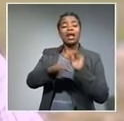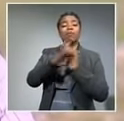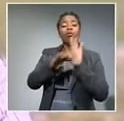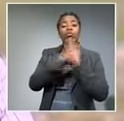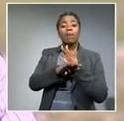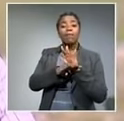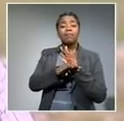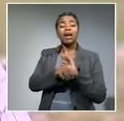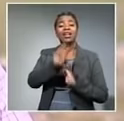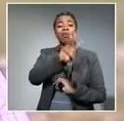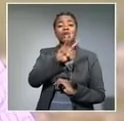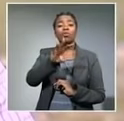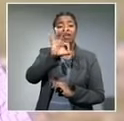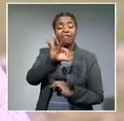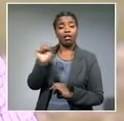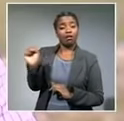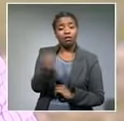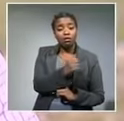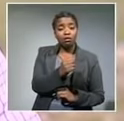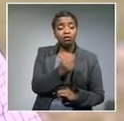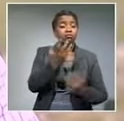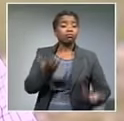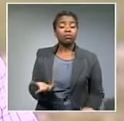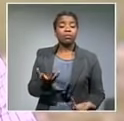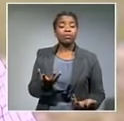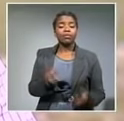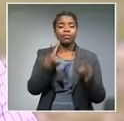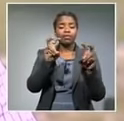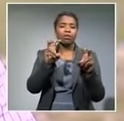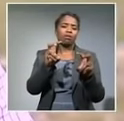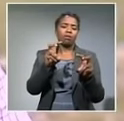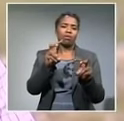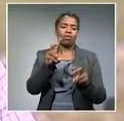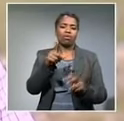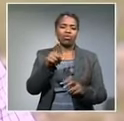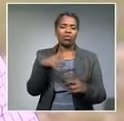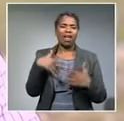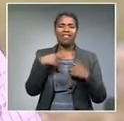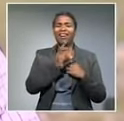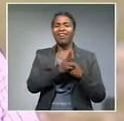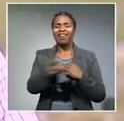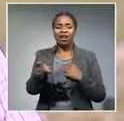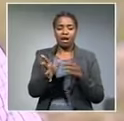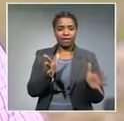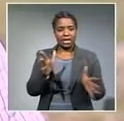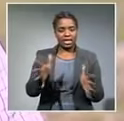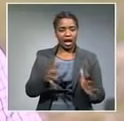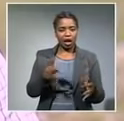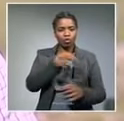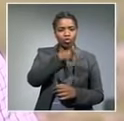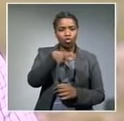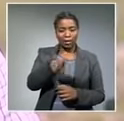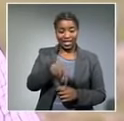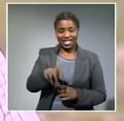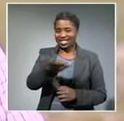employed WWF and wildlife and also Pondocrop to facilitate the tourism in